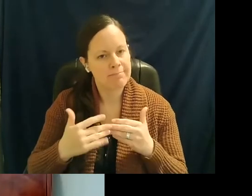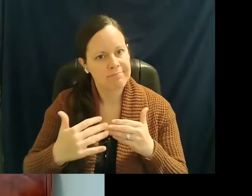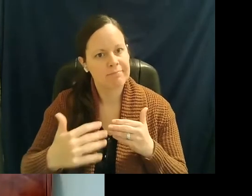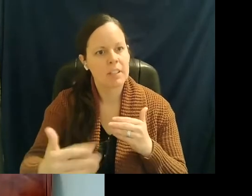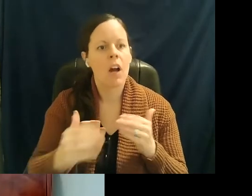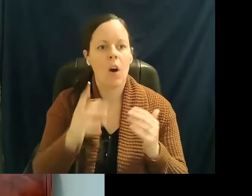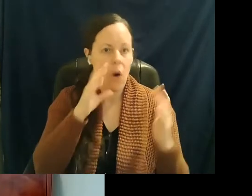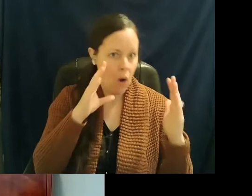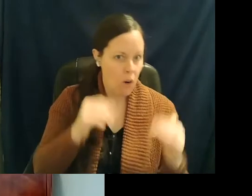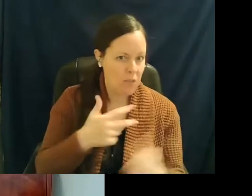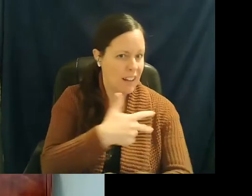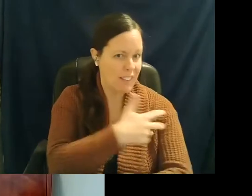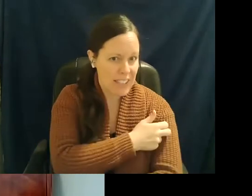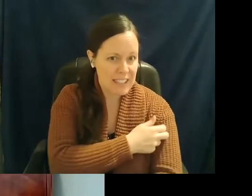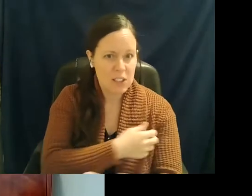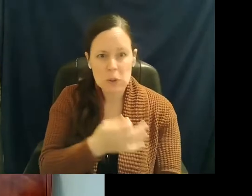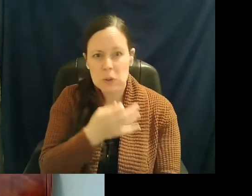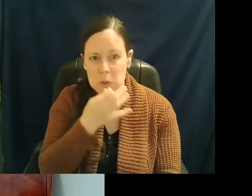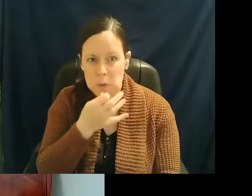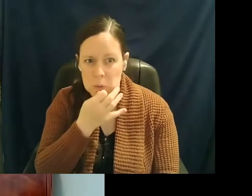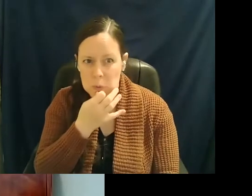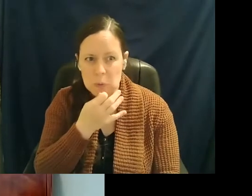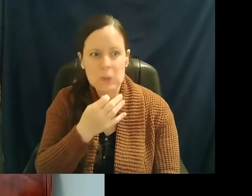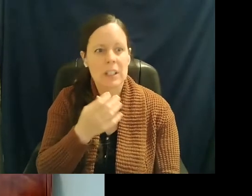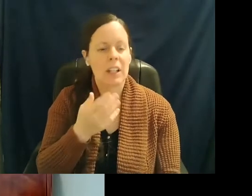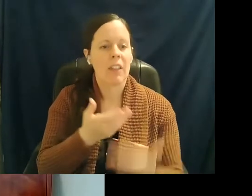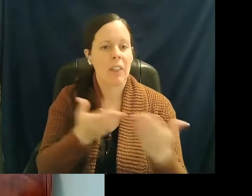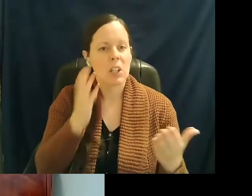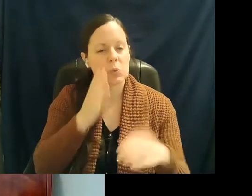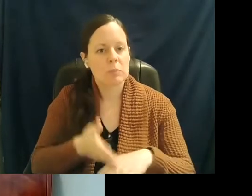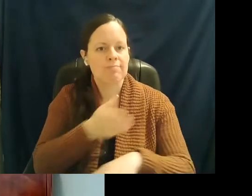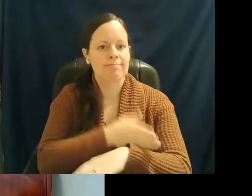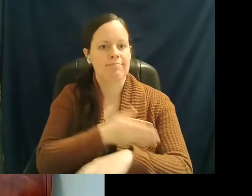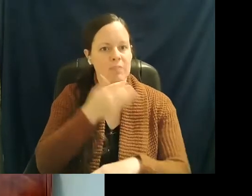vaccinations and that coming around for maybe things will start to take a turn for the better.